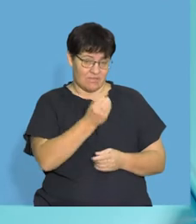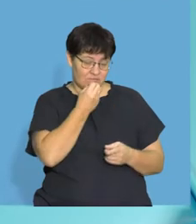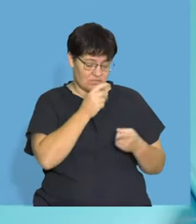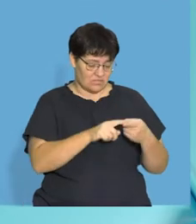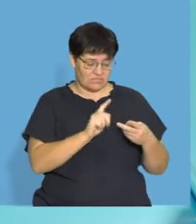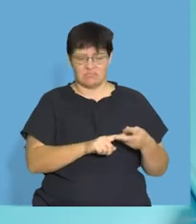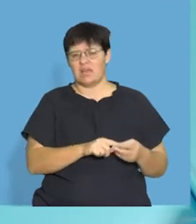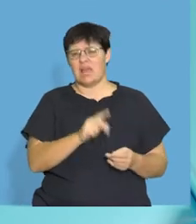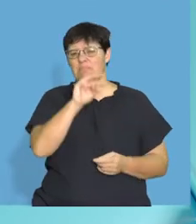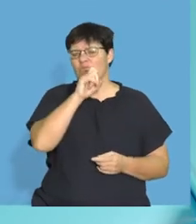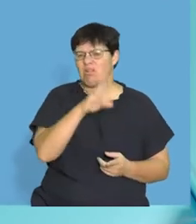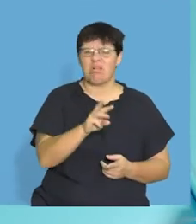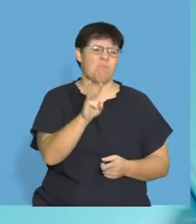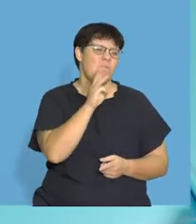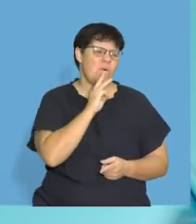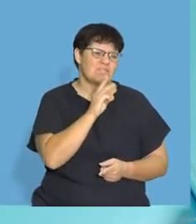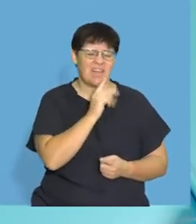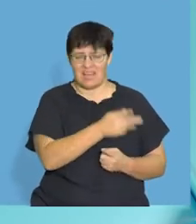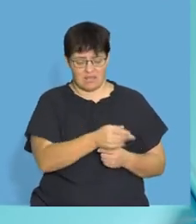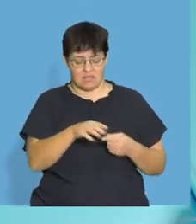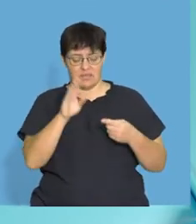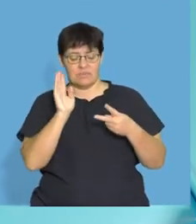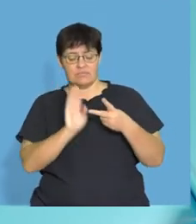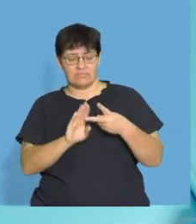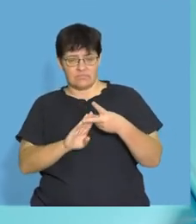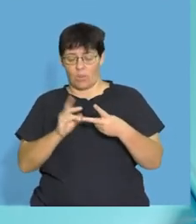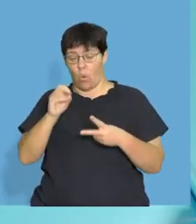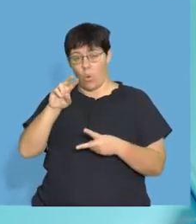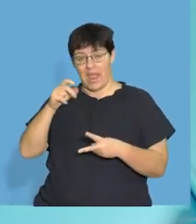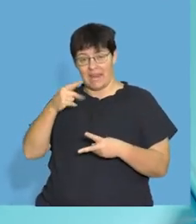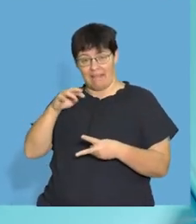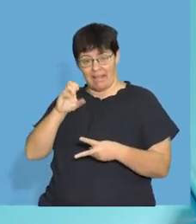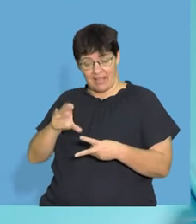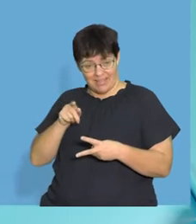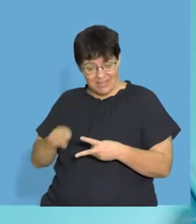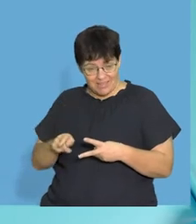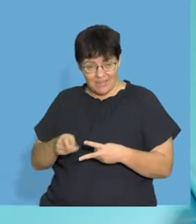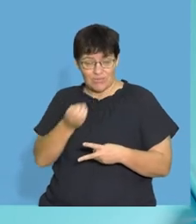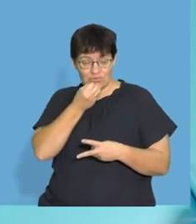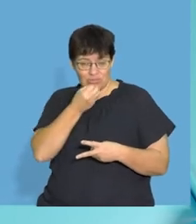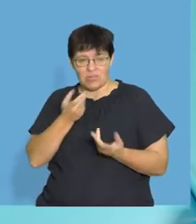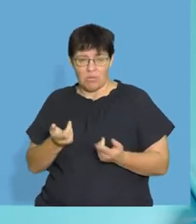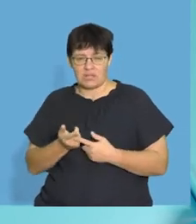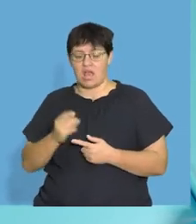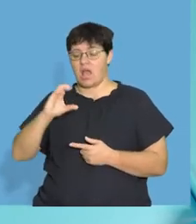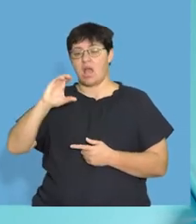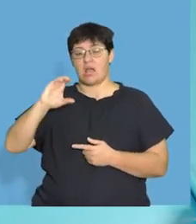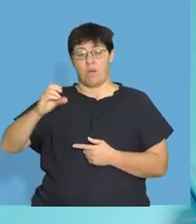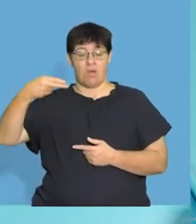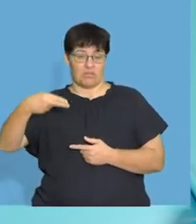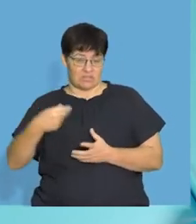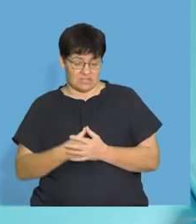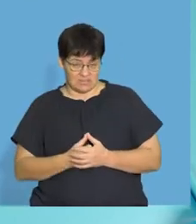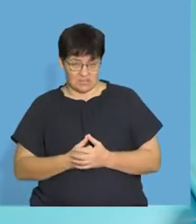looked at minerals and we looked at water. We've looked at organic nutrients. The first one we looked at was carbohydrates.